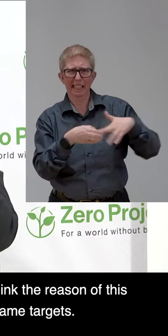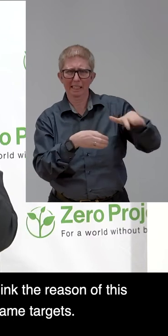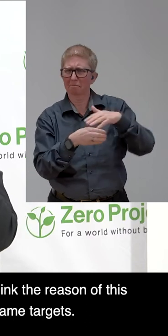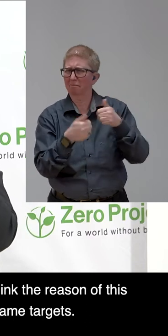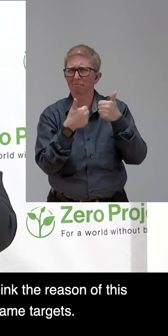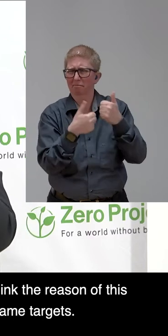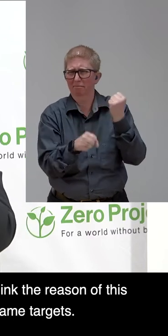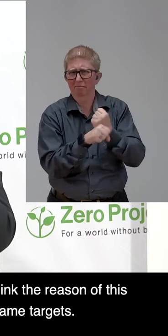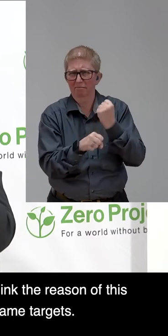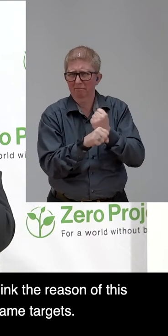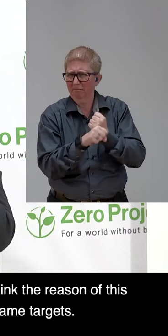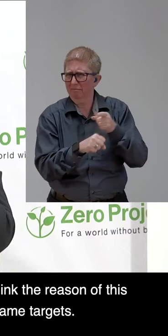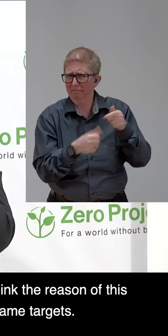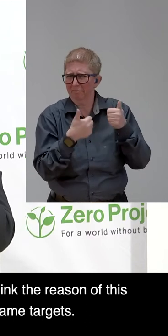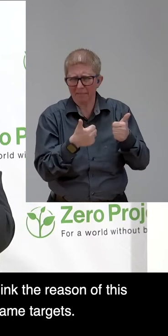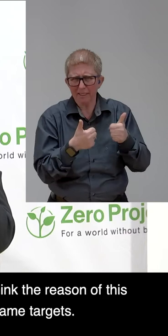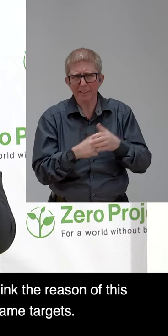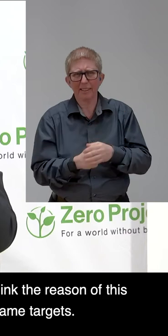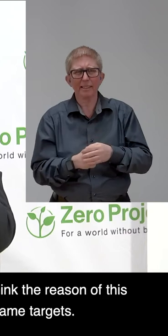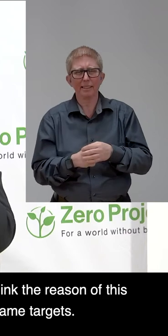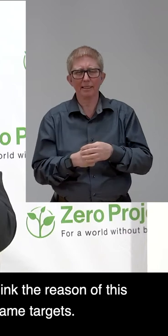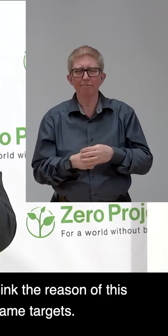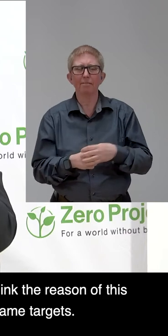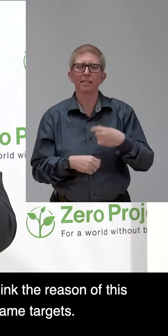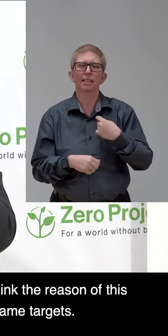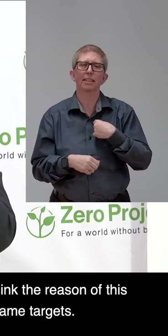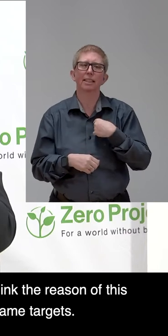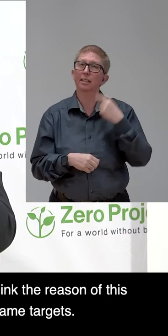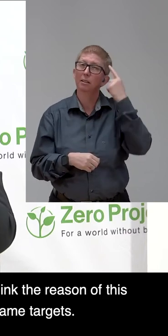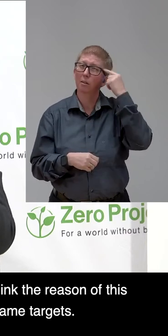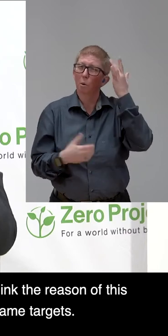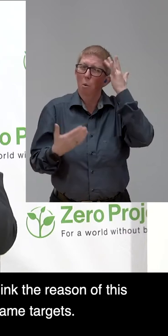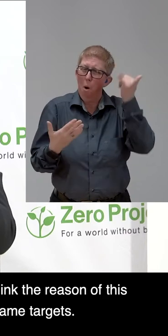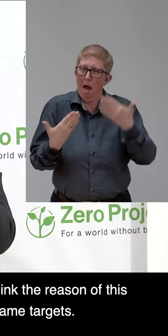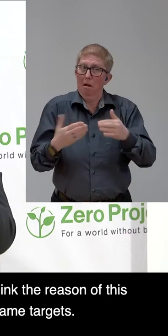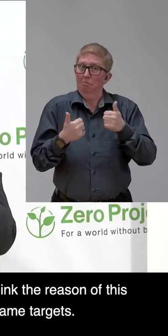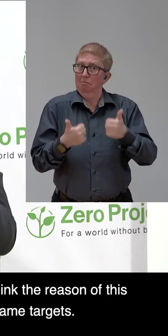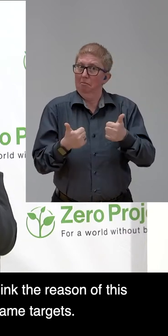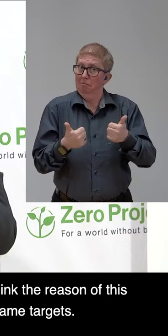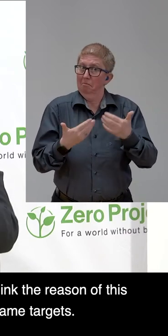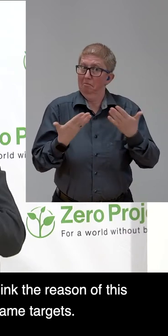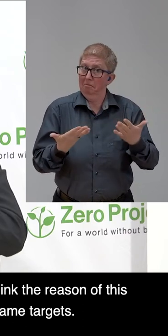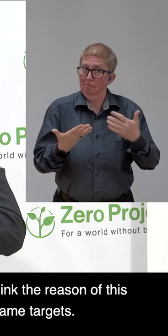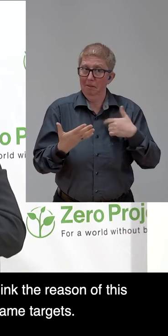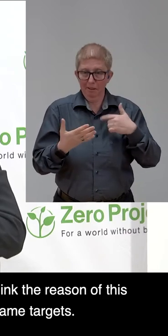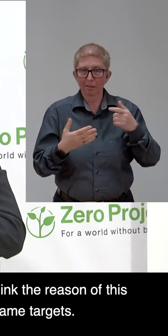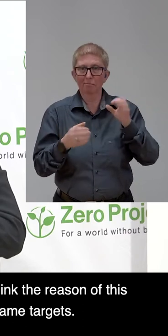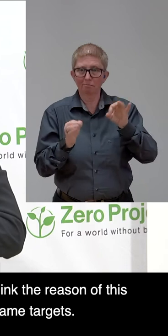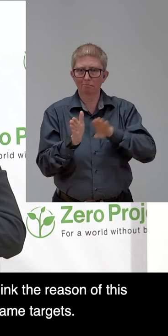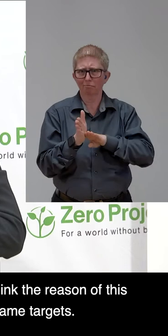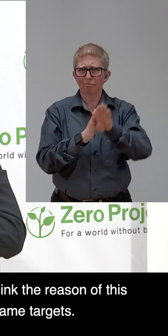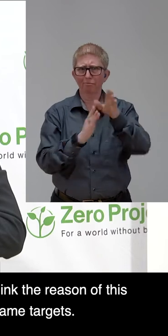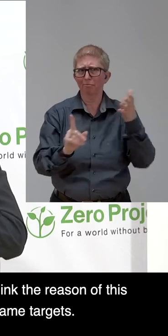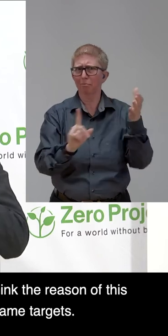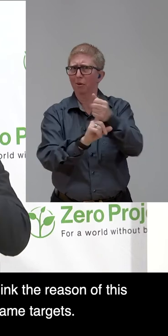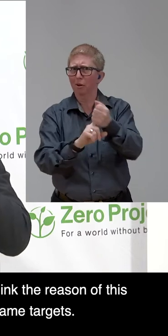I think the reason of this success from the very beginning is that